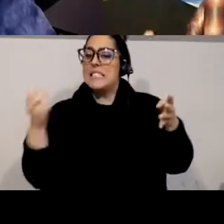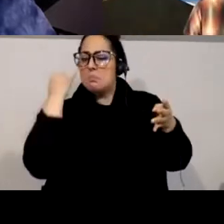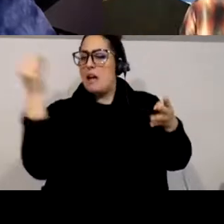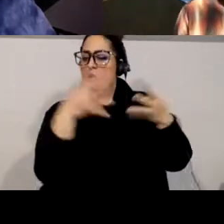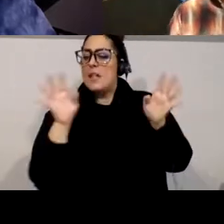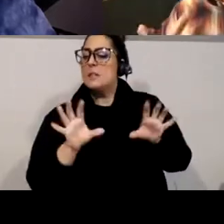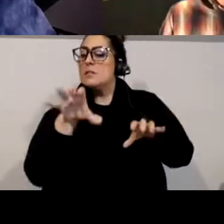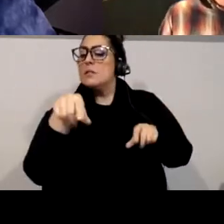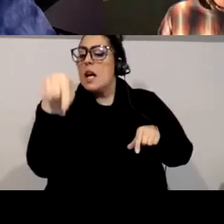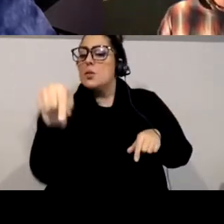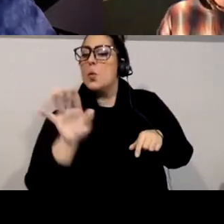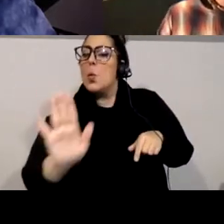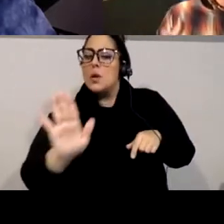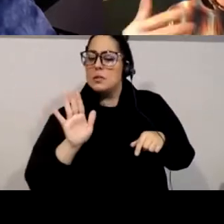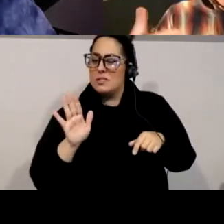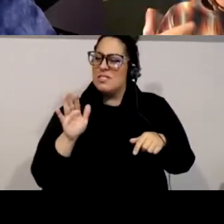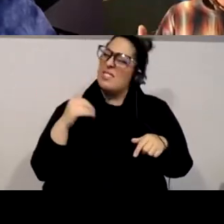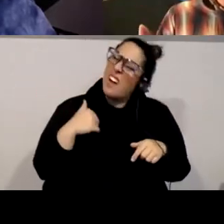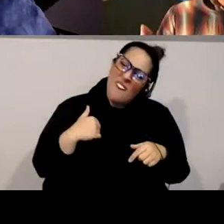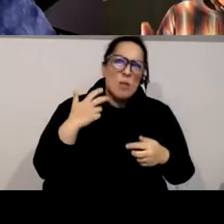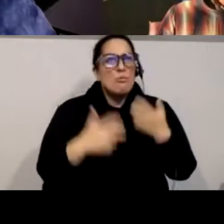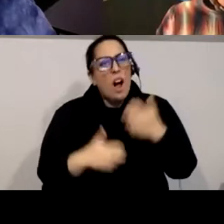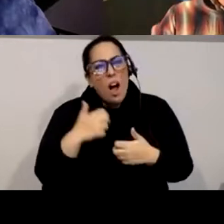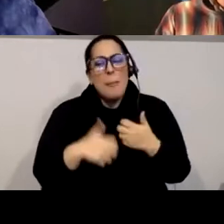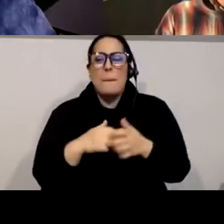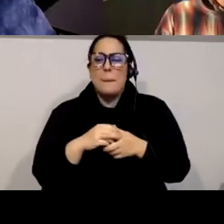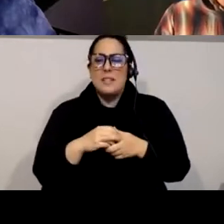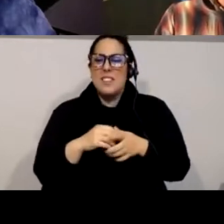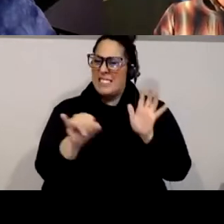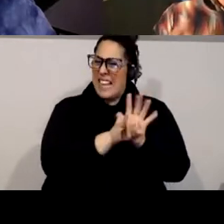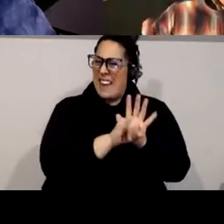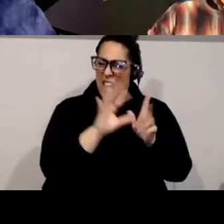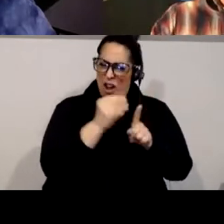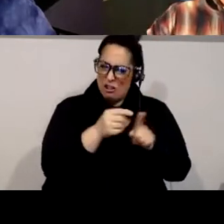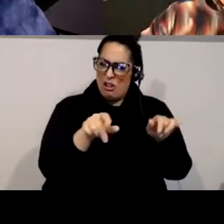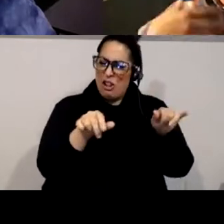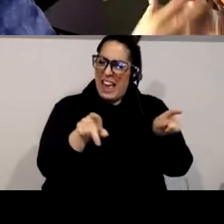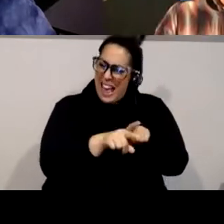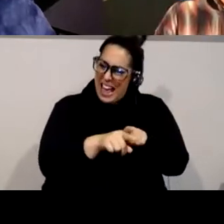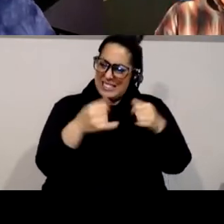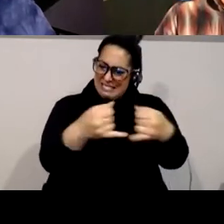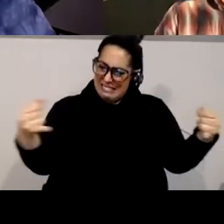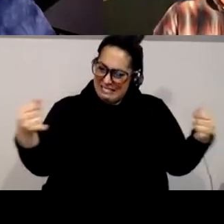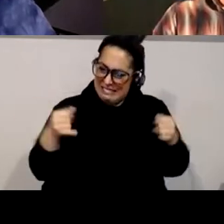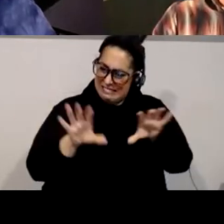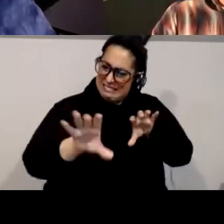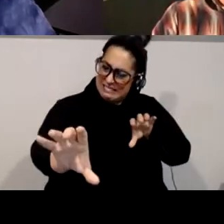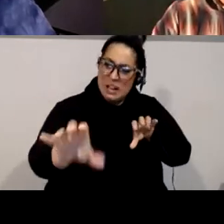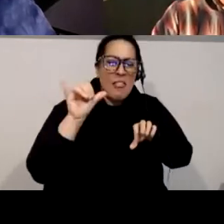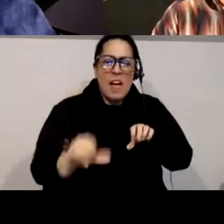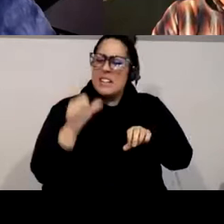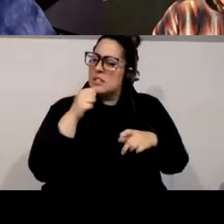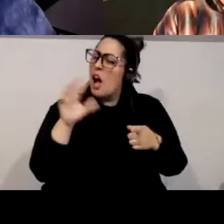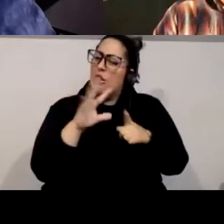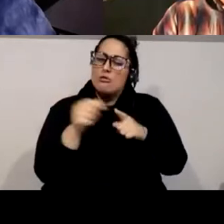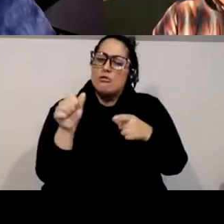and i have a problem with with actually thinking about culture that way that's not what how cultural practice works